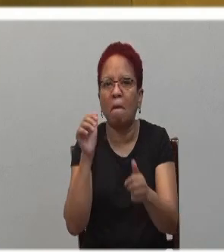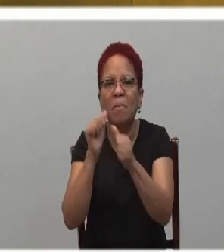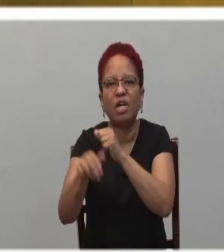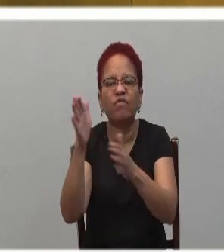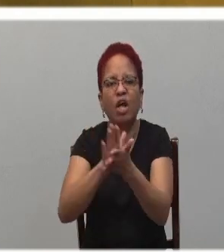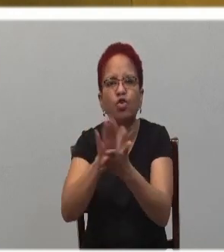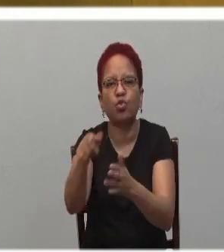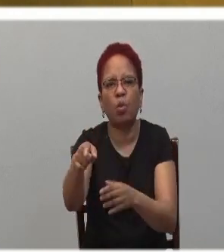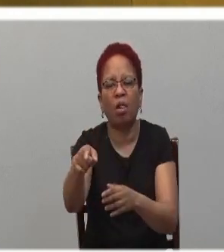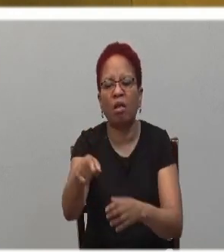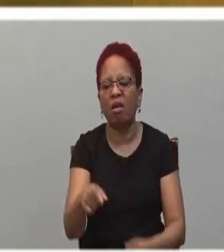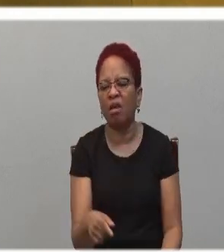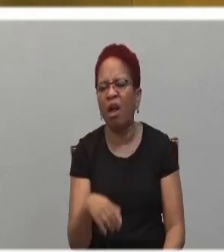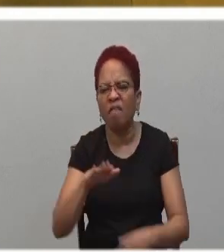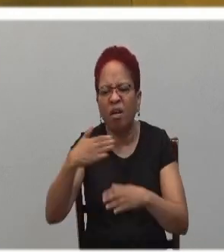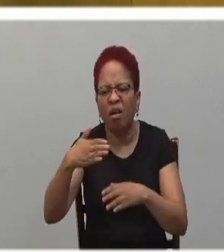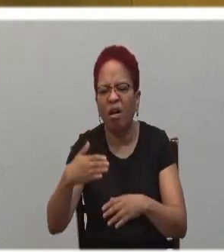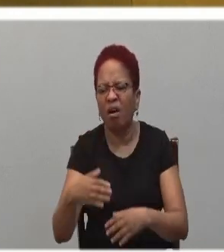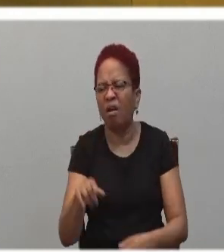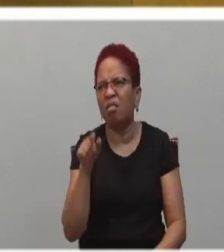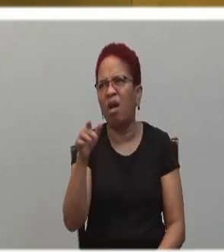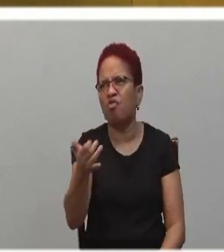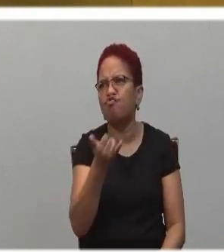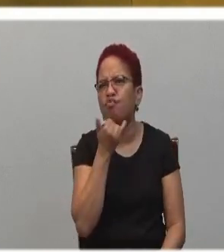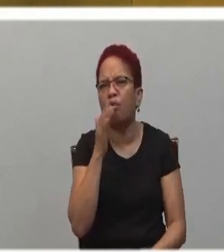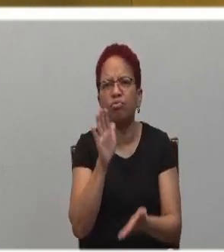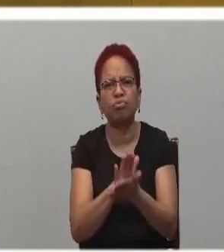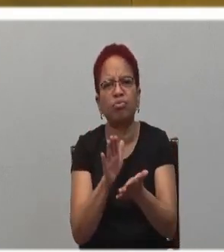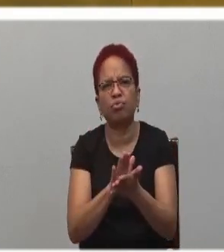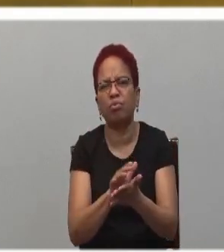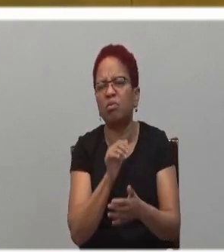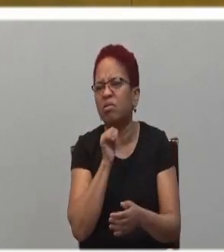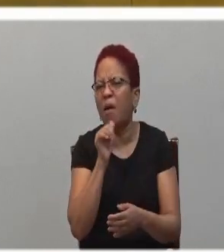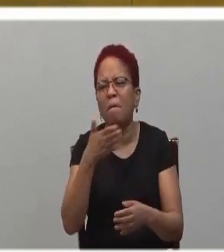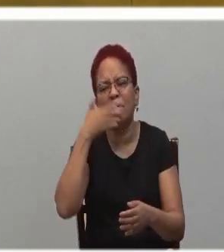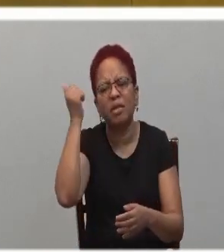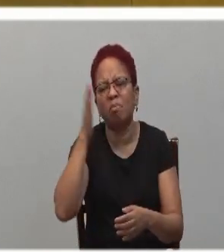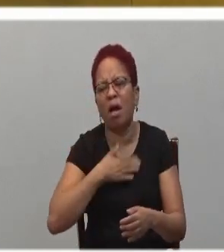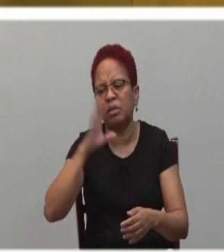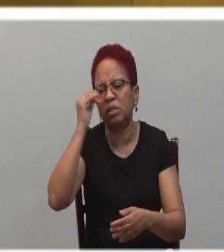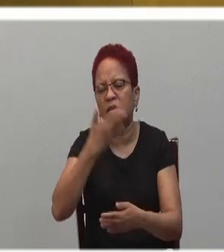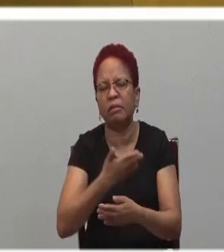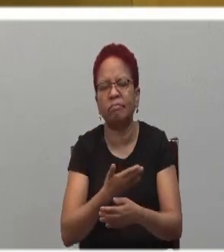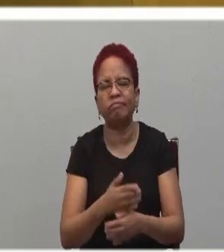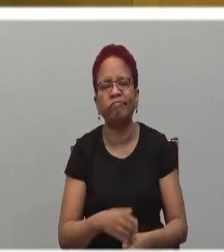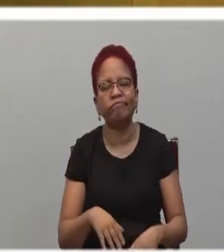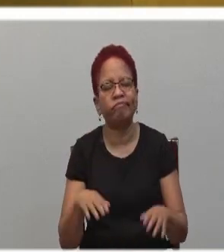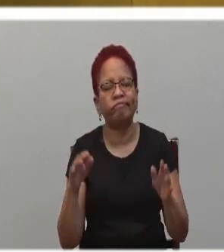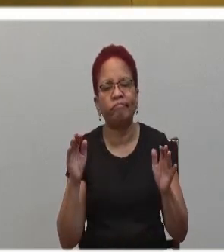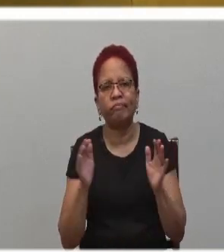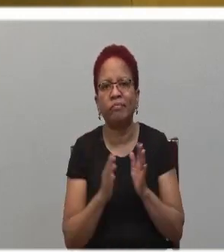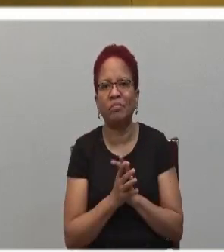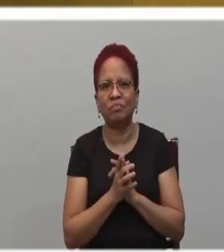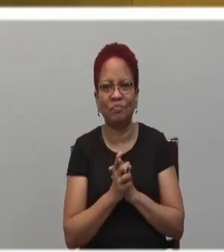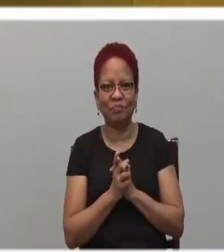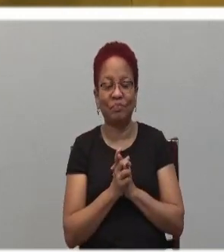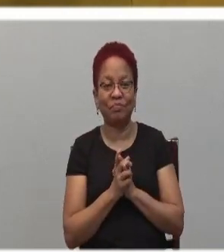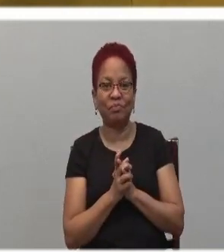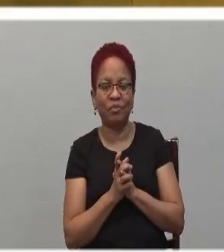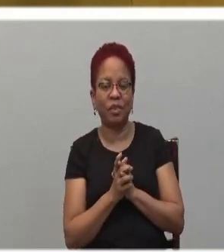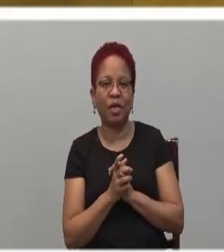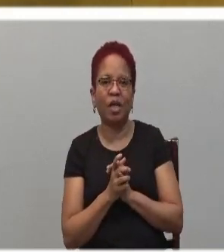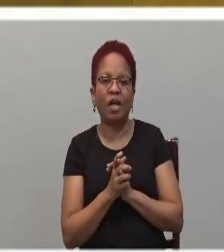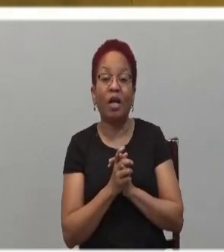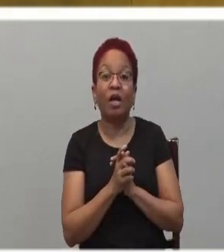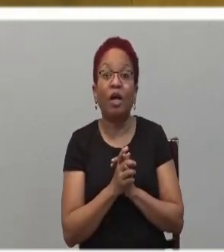Beloved, today's scripture readings have a response to that alcoholic life that you and I live.